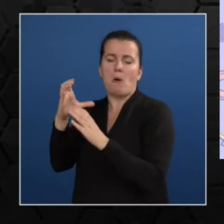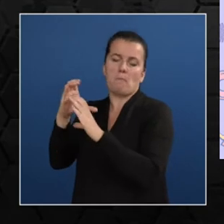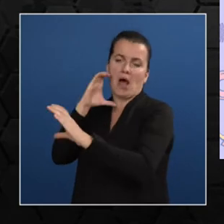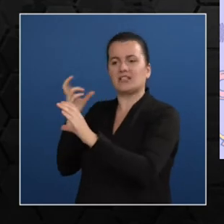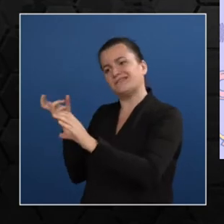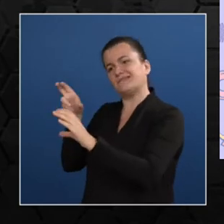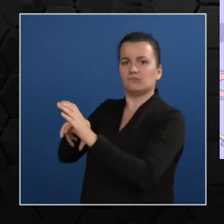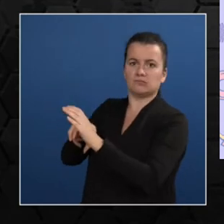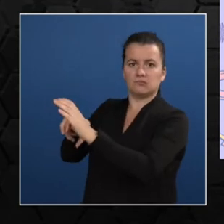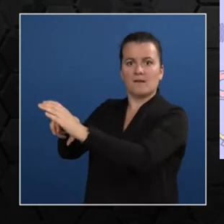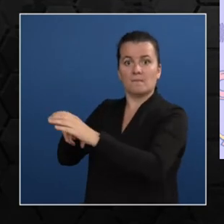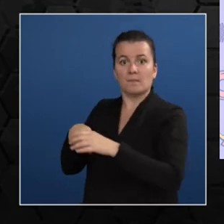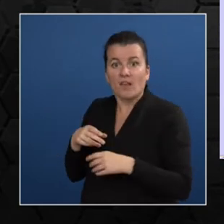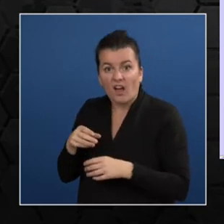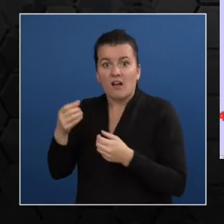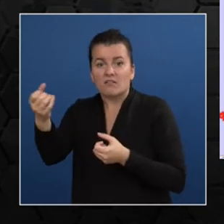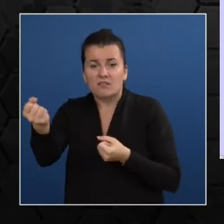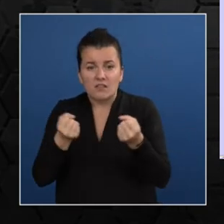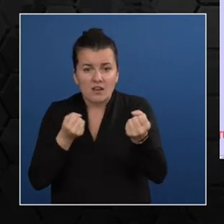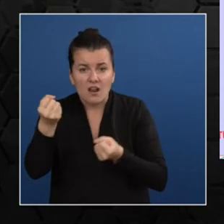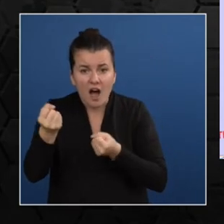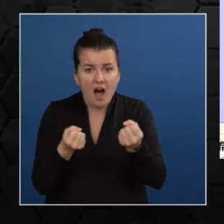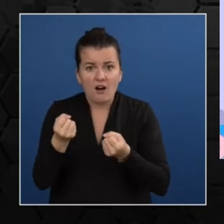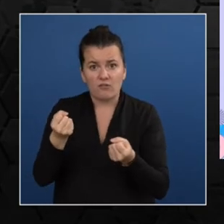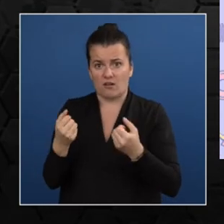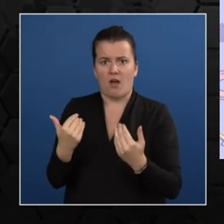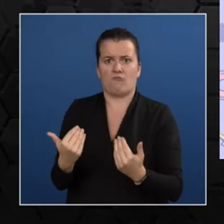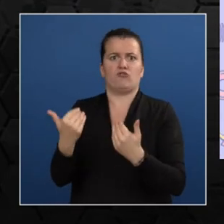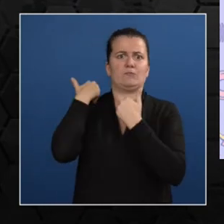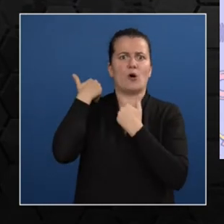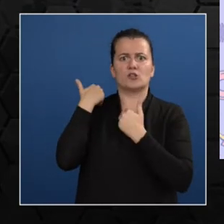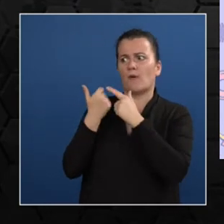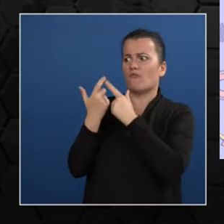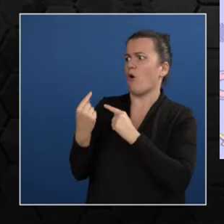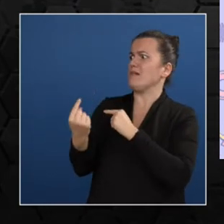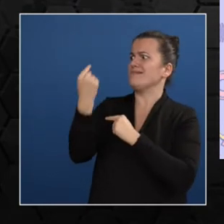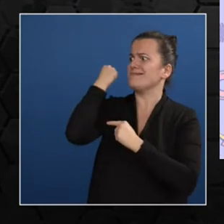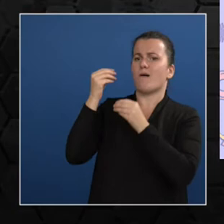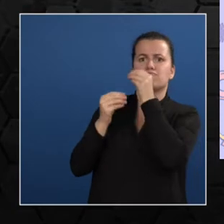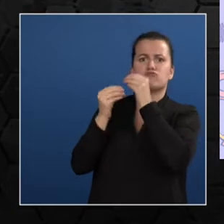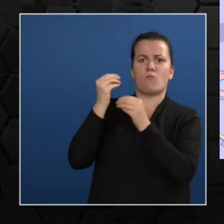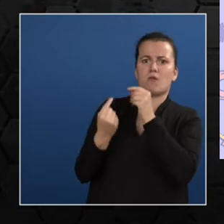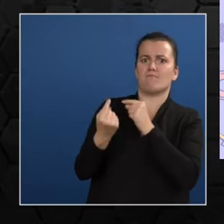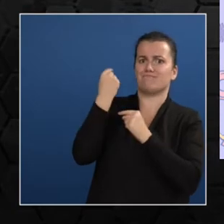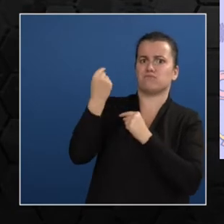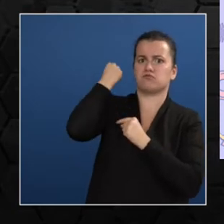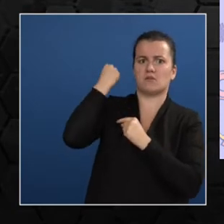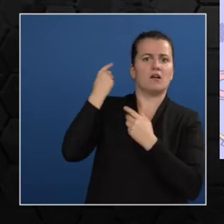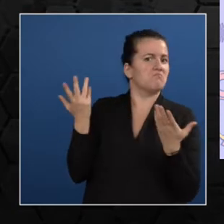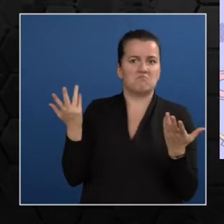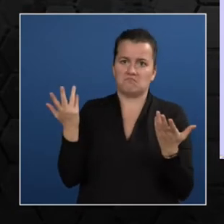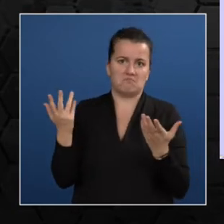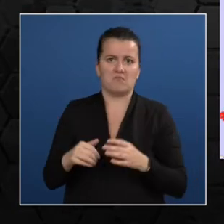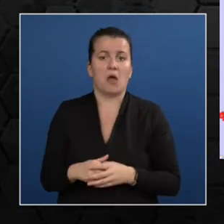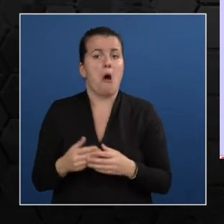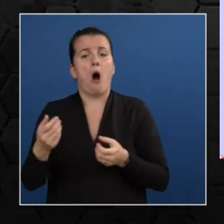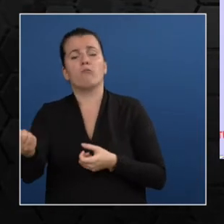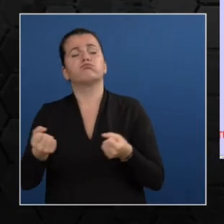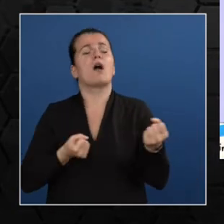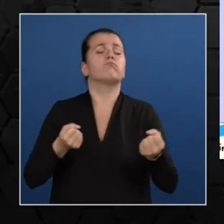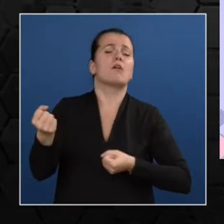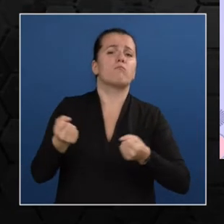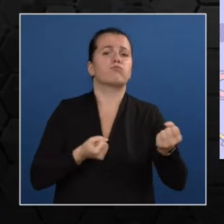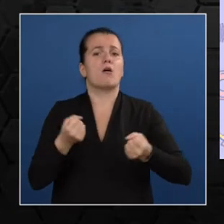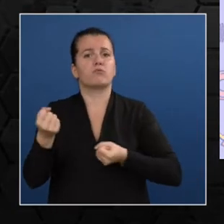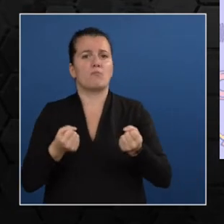the driver of the public transportation vehicle accountable. There could be inherent delays and you would never know as to what actually was the